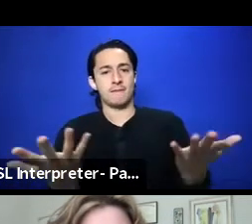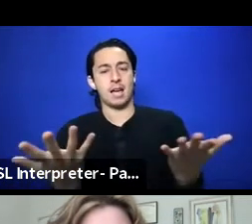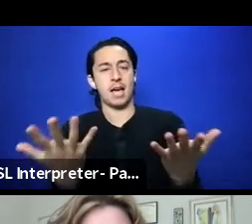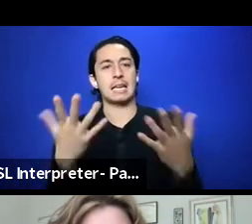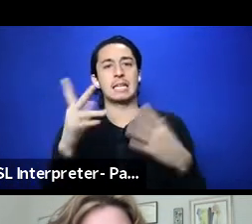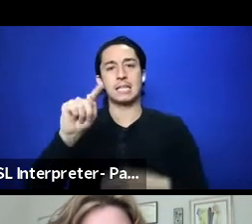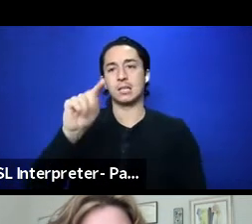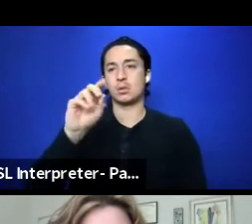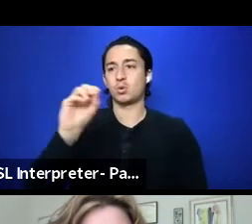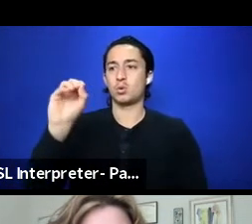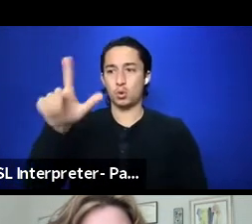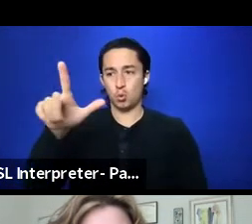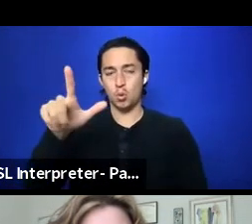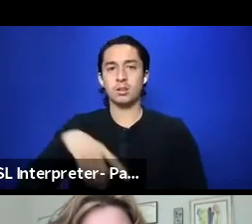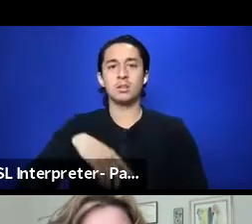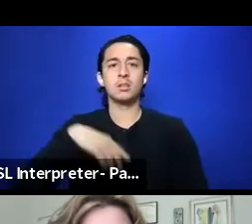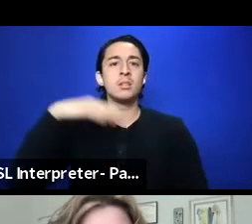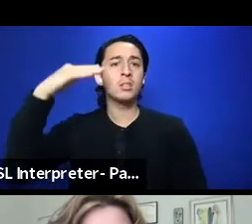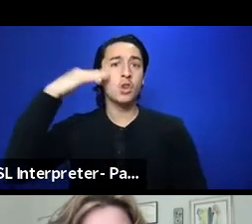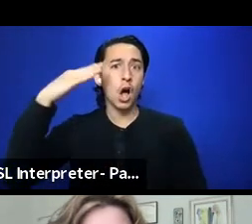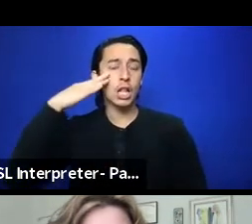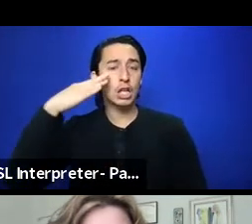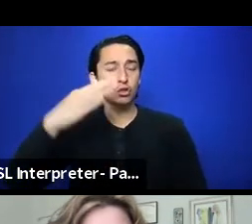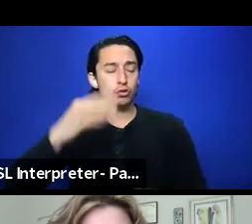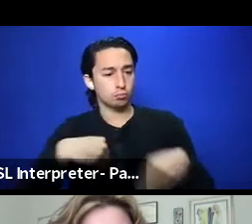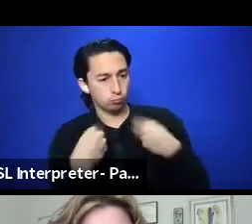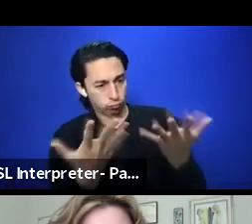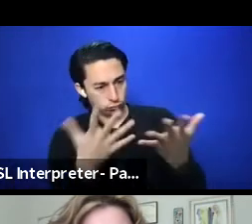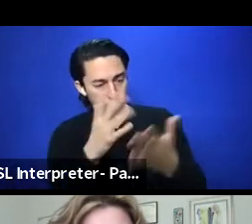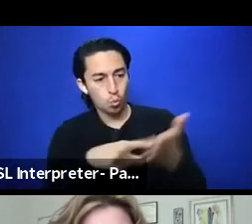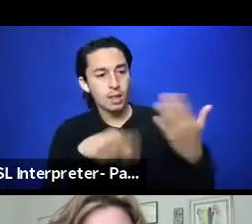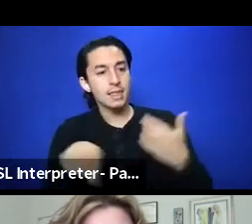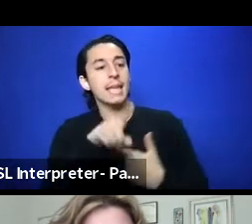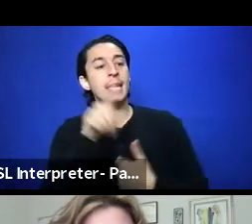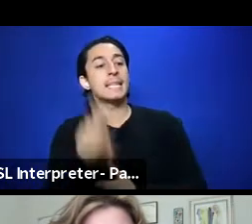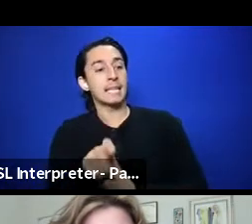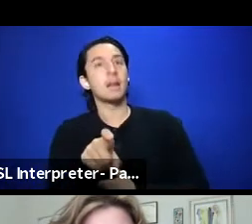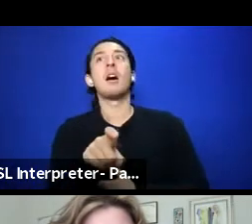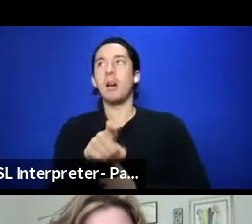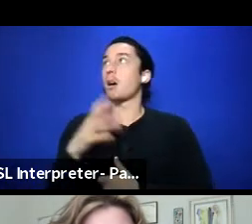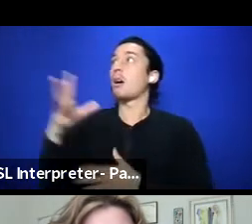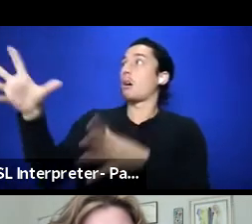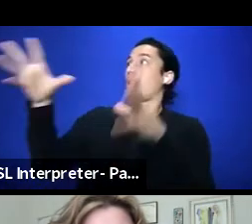tools and knowledge that they need to be active.